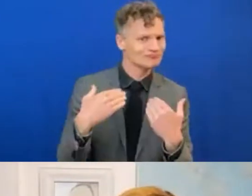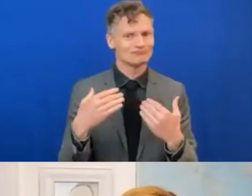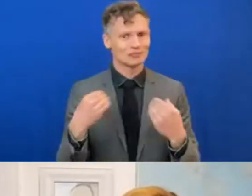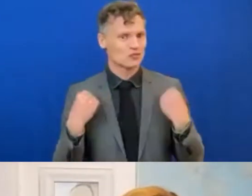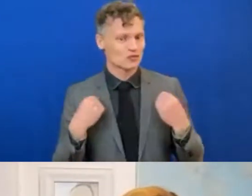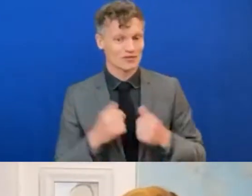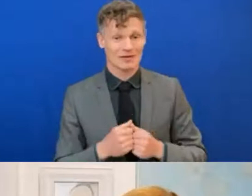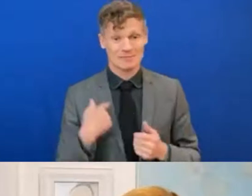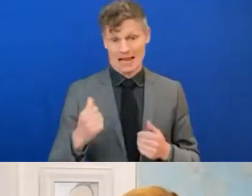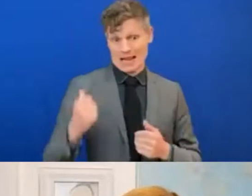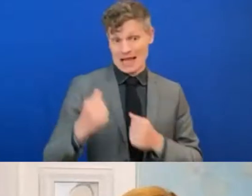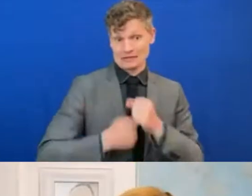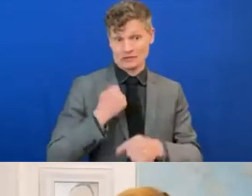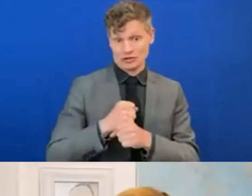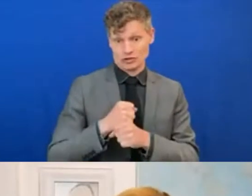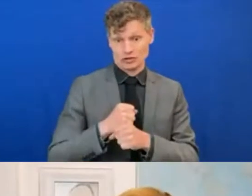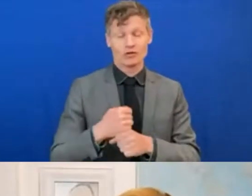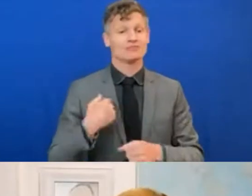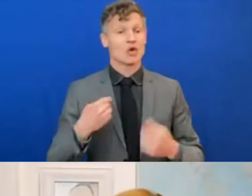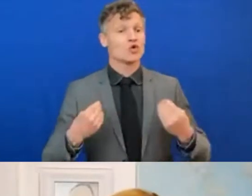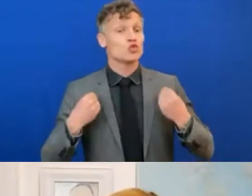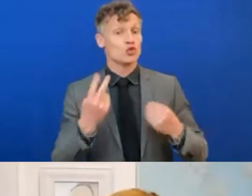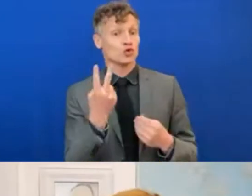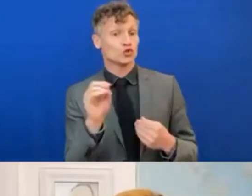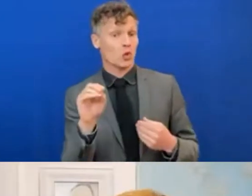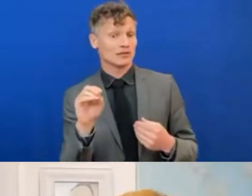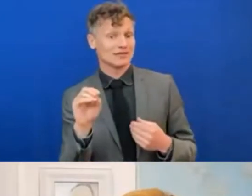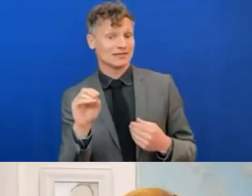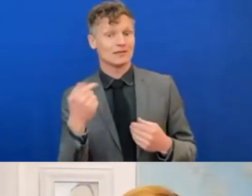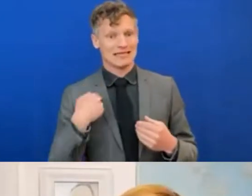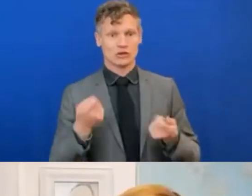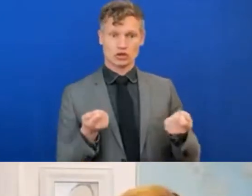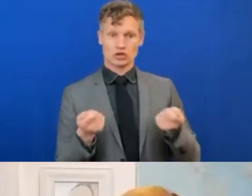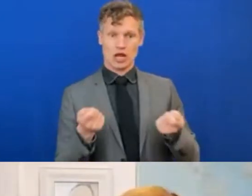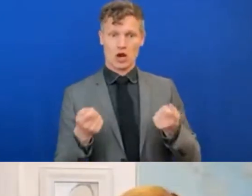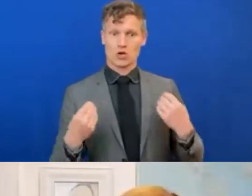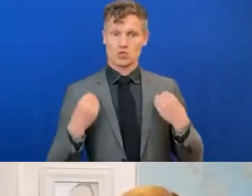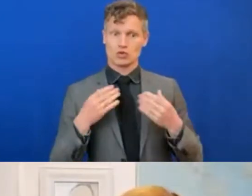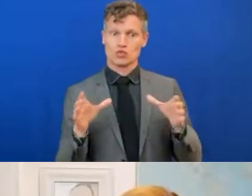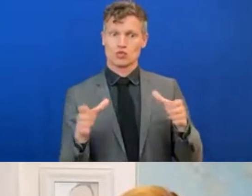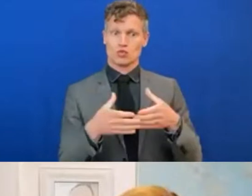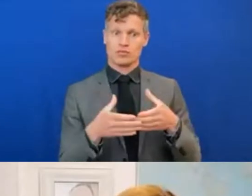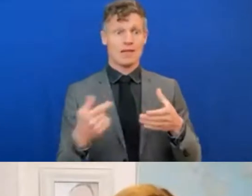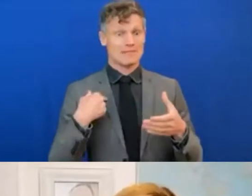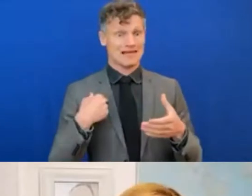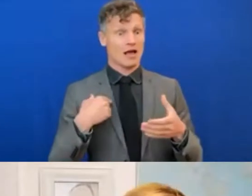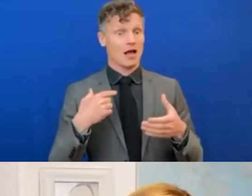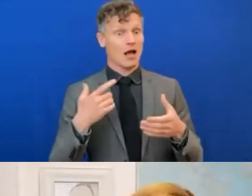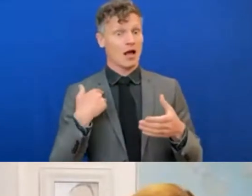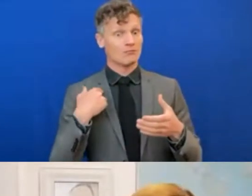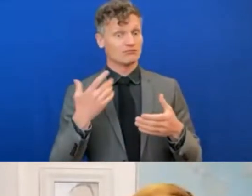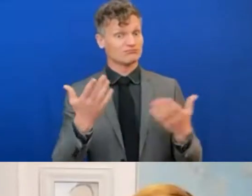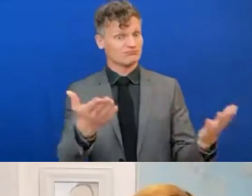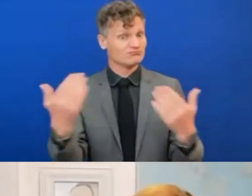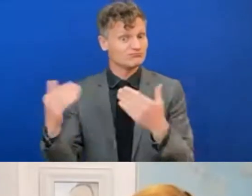in the Youth 20 Engagement Group, I had the role of bringing in 77 different delegations from 23 different